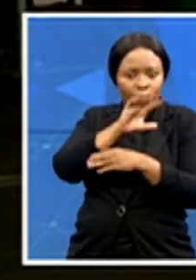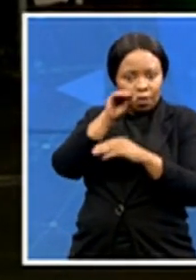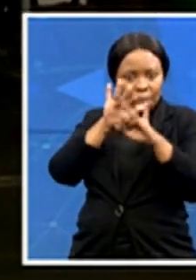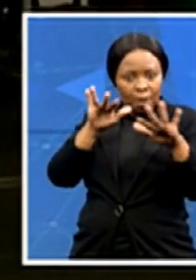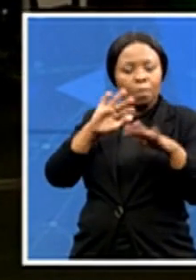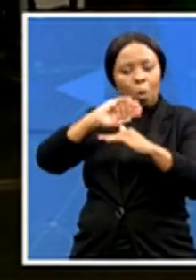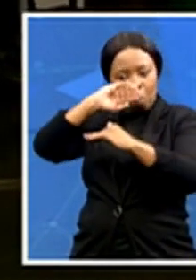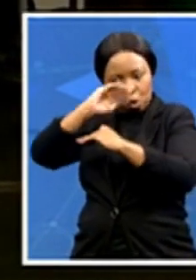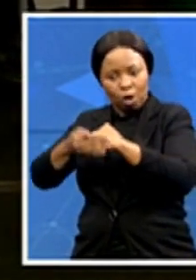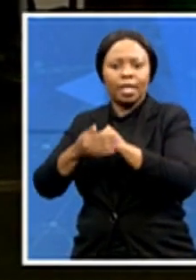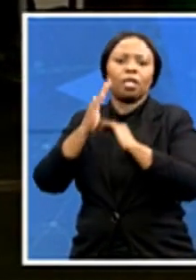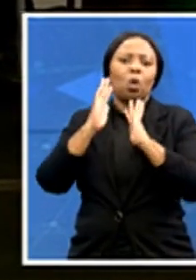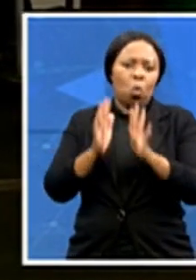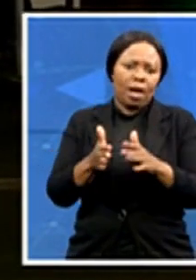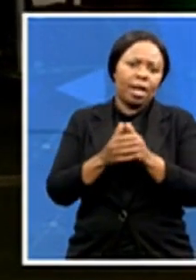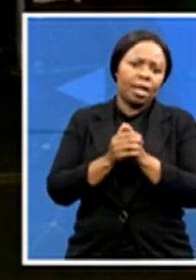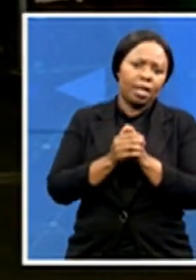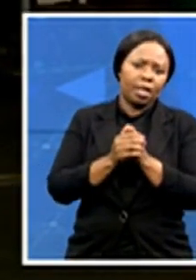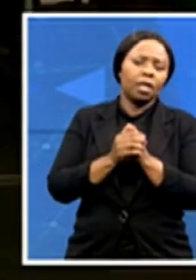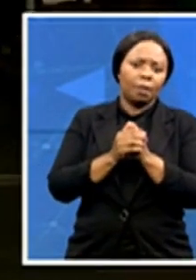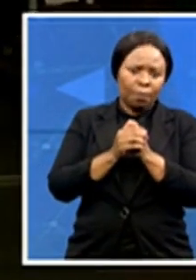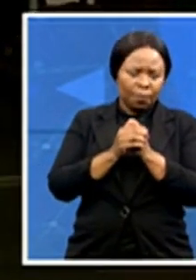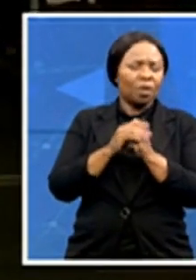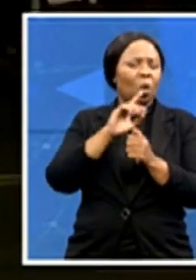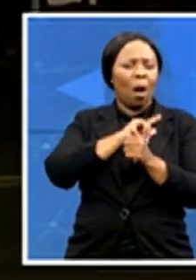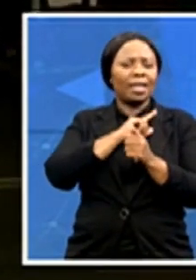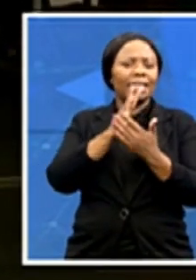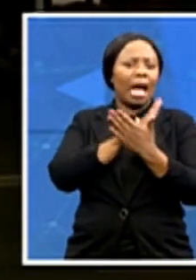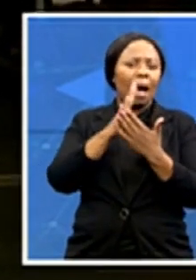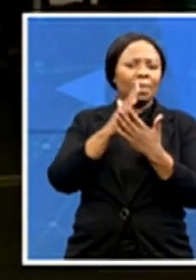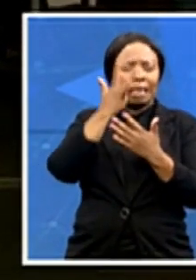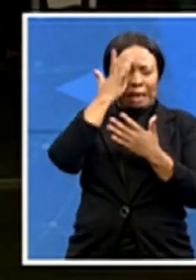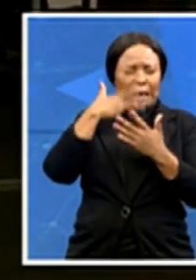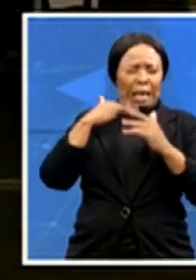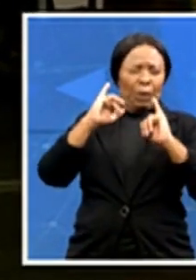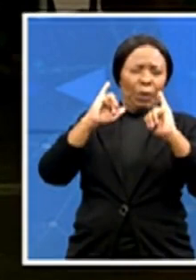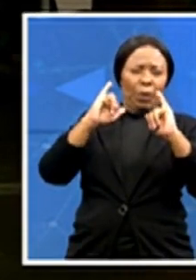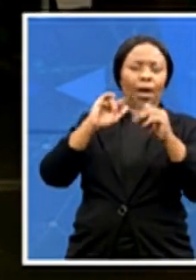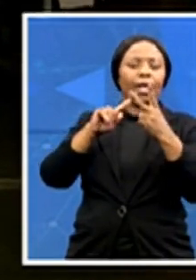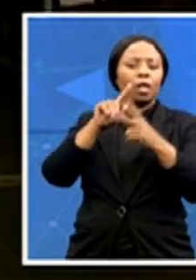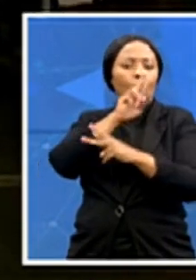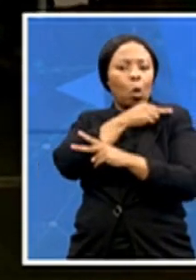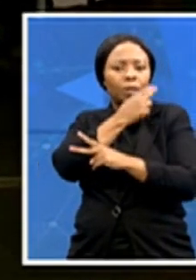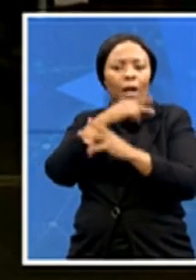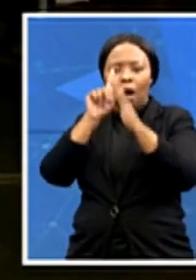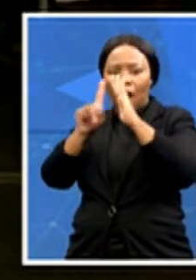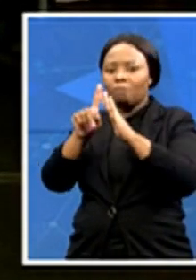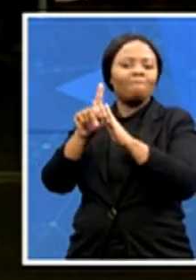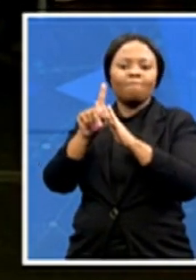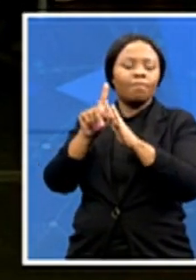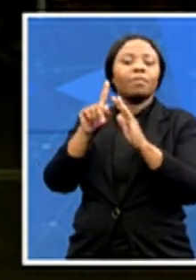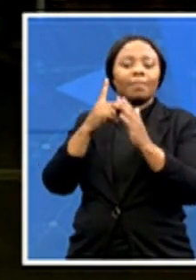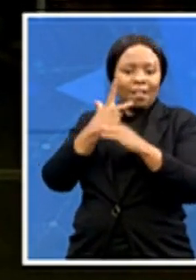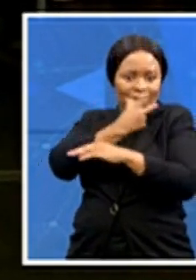very sick and even needing to go into hospitals or needing hospitalization. And it's back to you in studio,